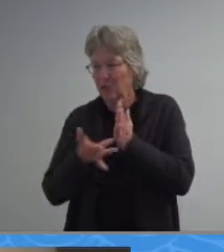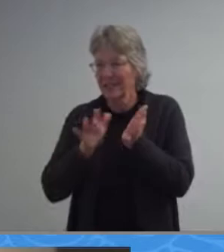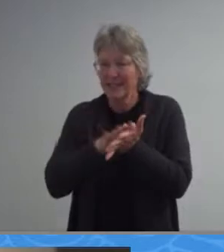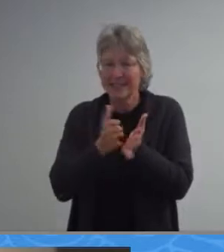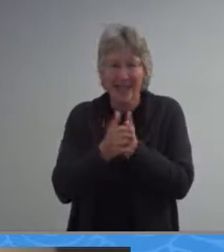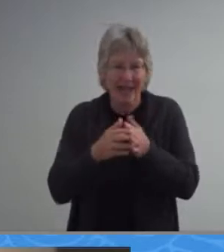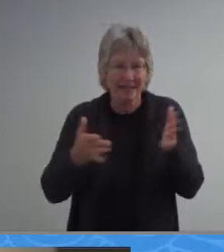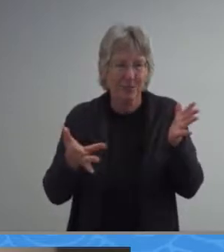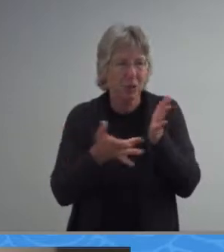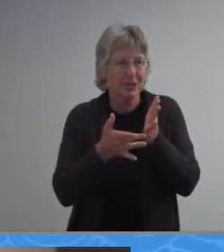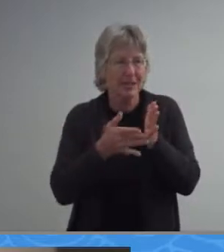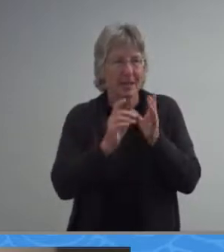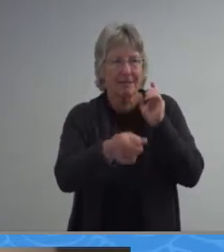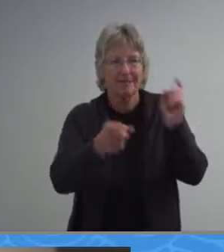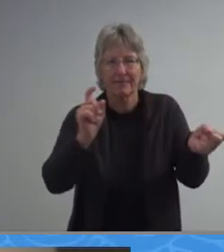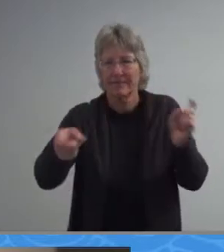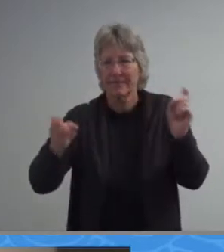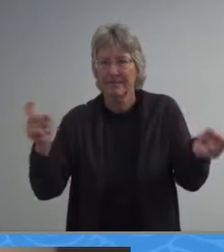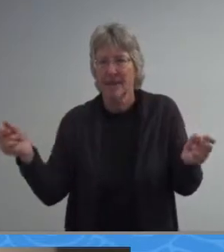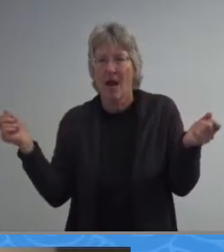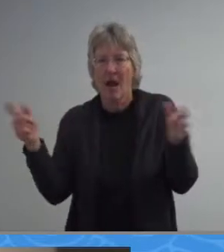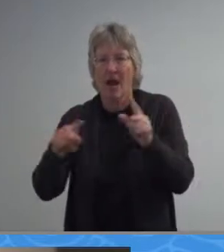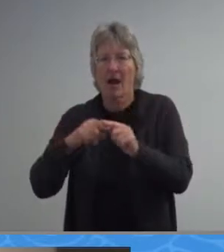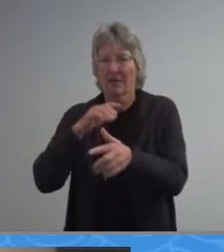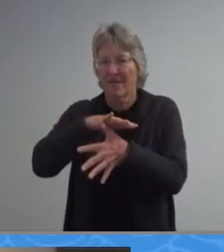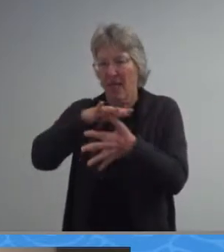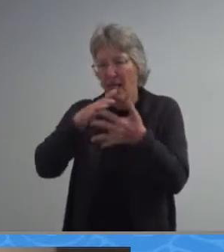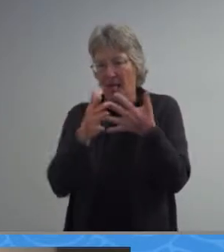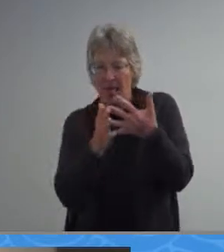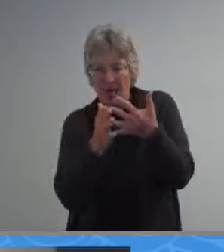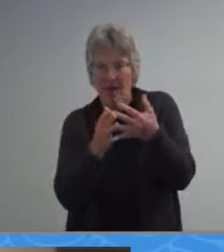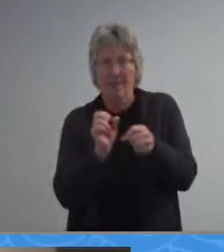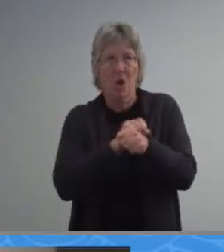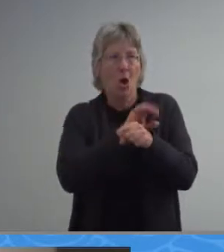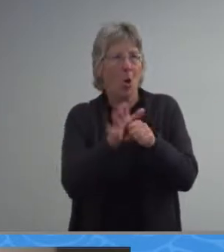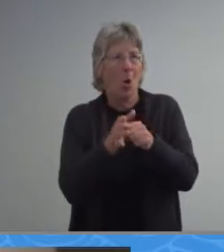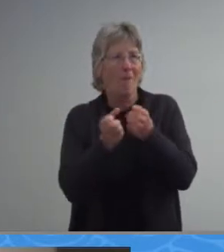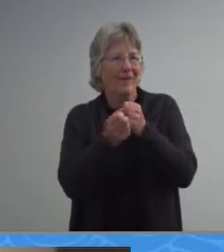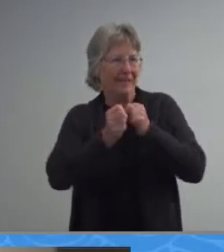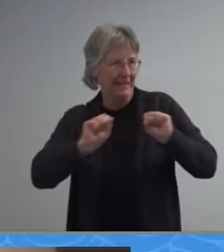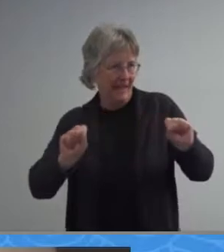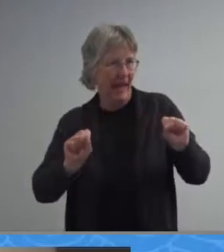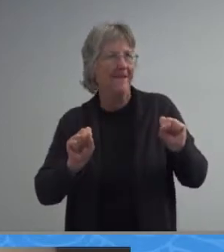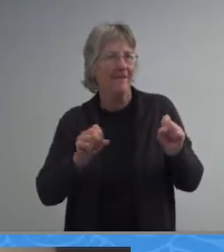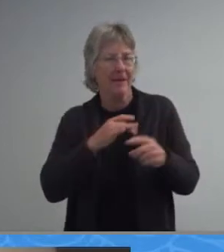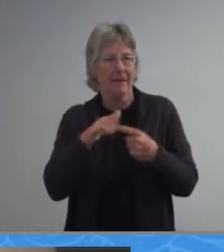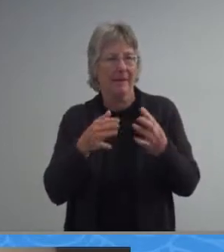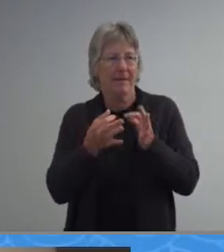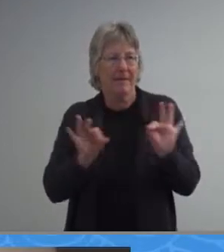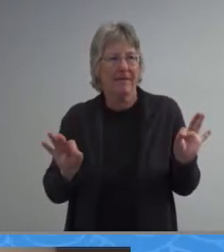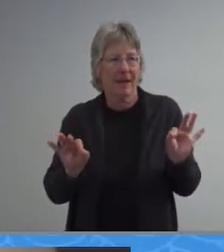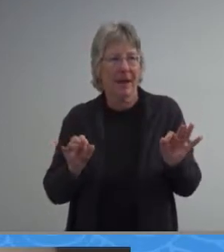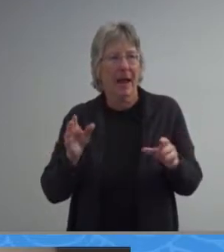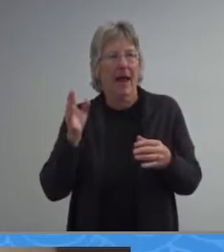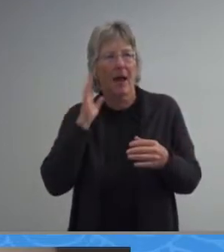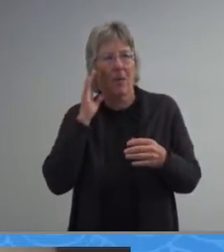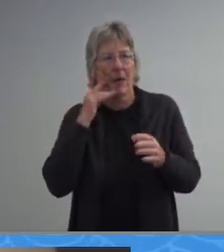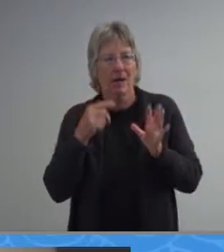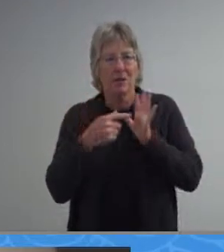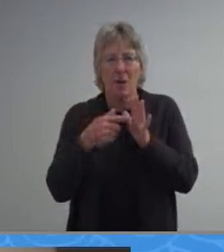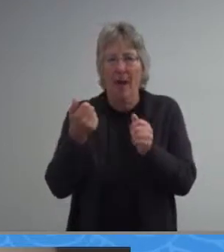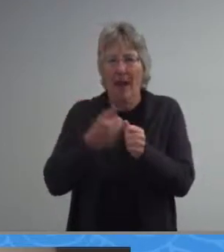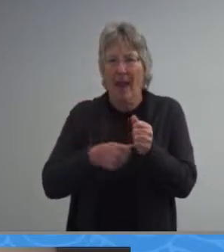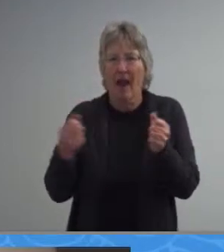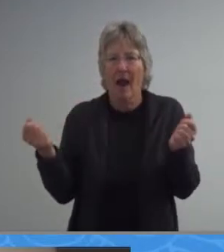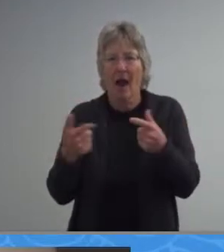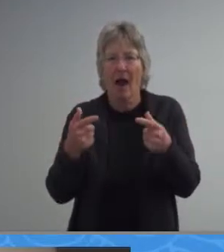all grade levels in a covid safe and socially distanced manner our dean of students mr shock even managed to hold a brief student expectations assembly